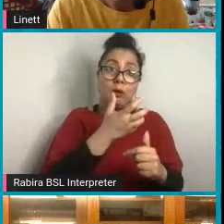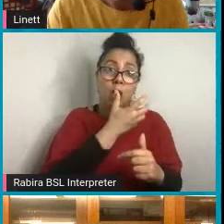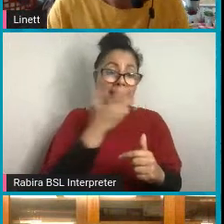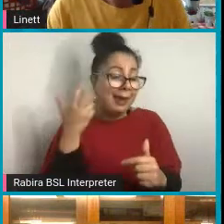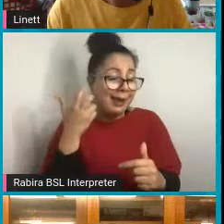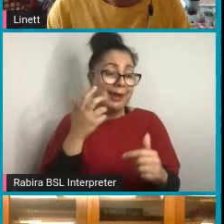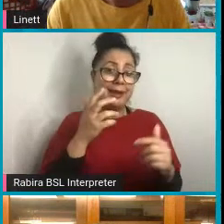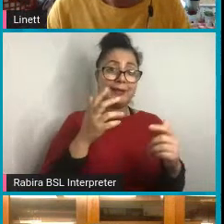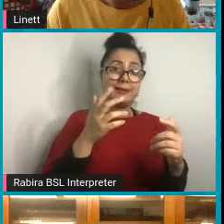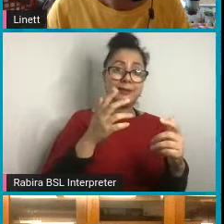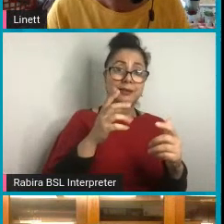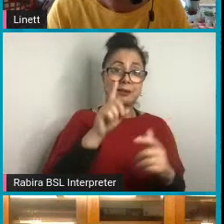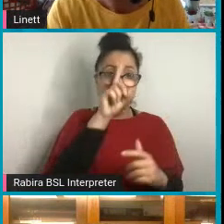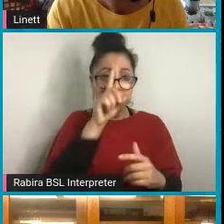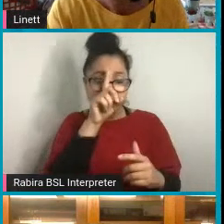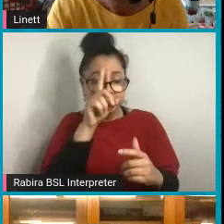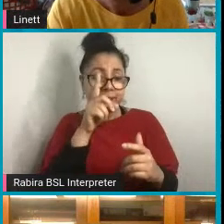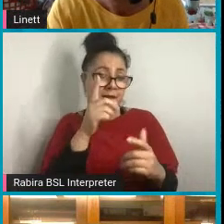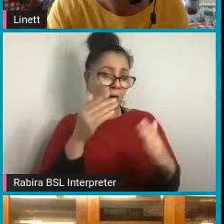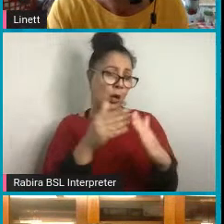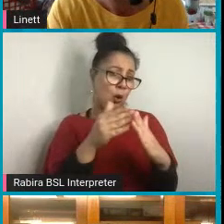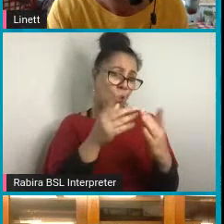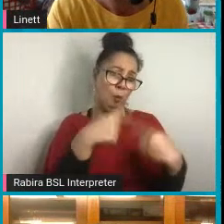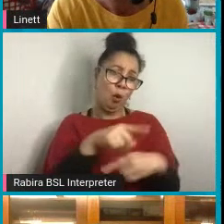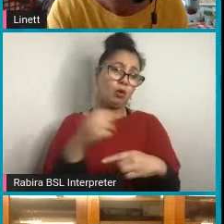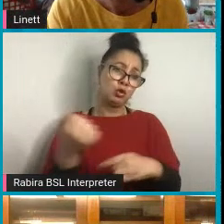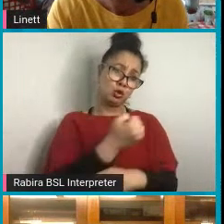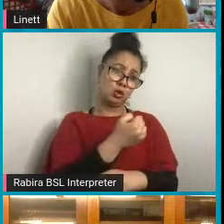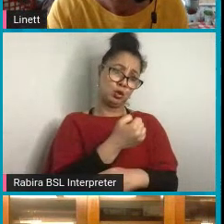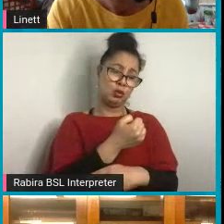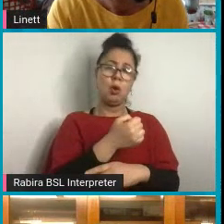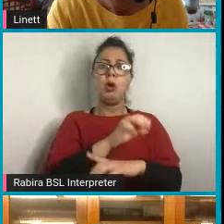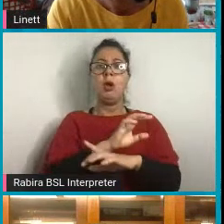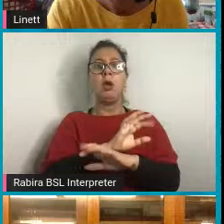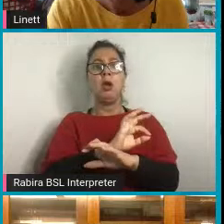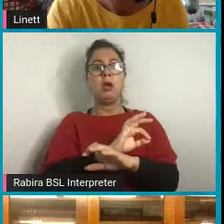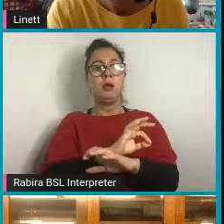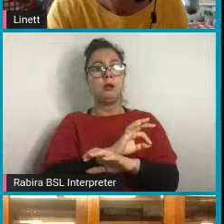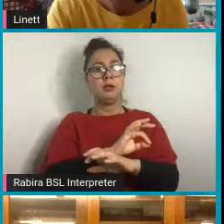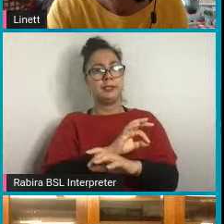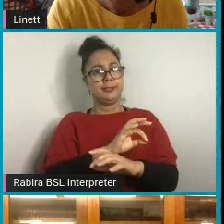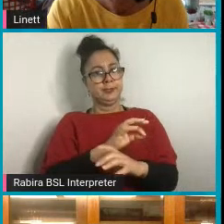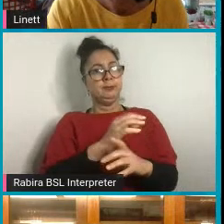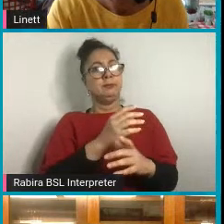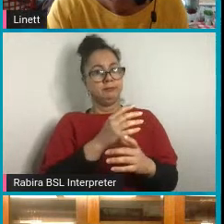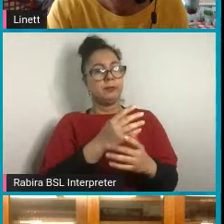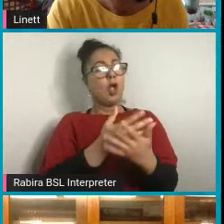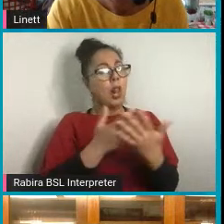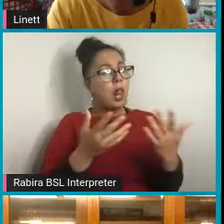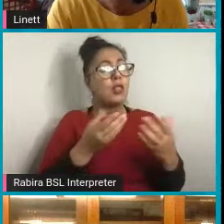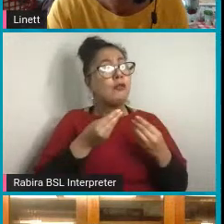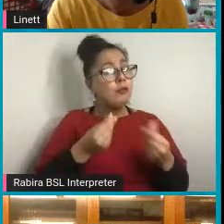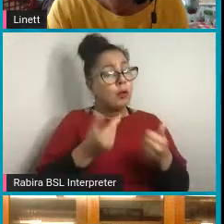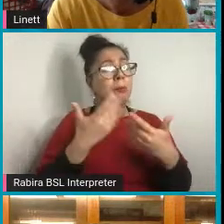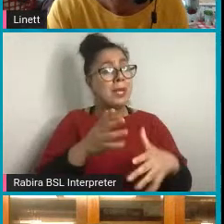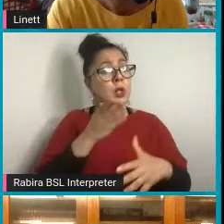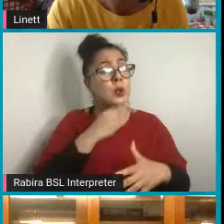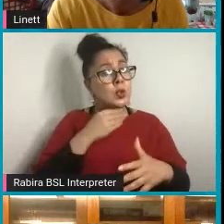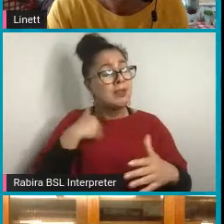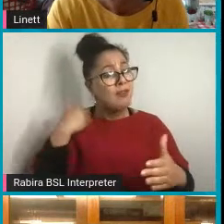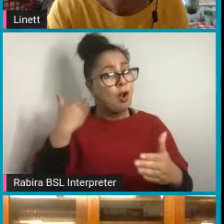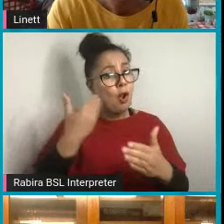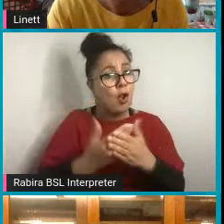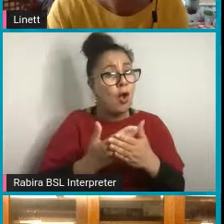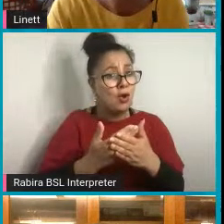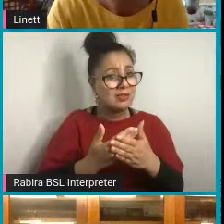argue that that's not OK. But at the same time, I think a lot of the fuels that we've been using for a long time, especially coal